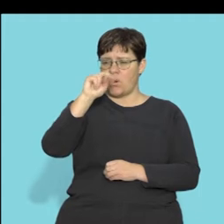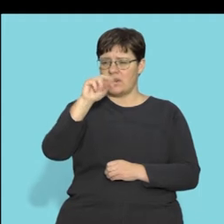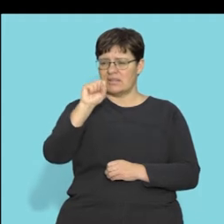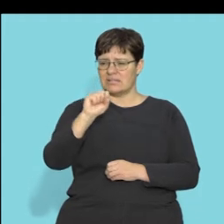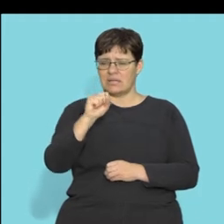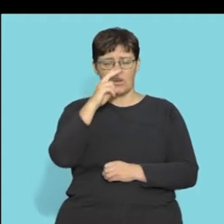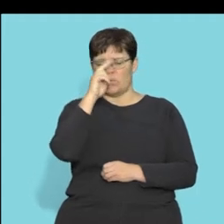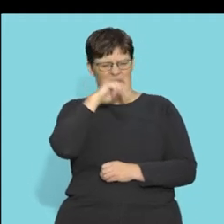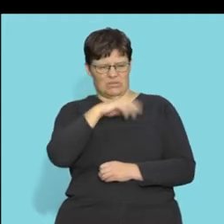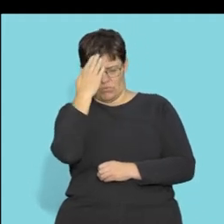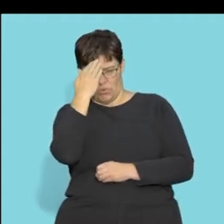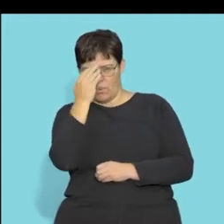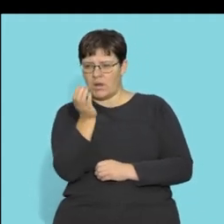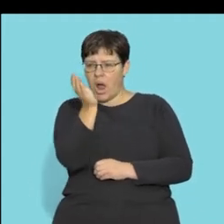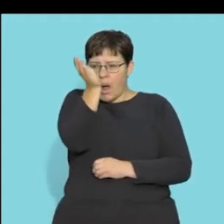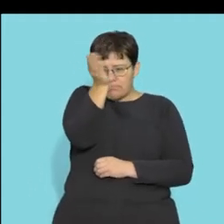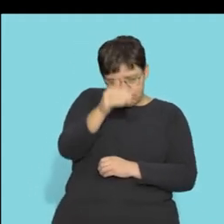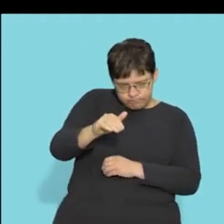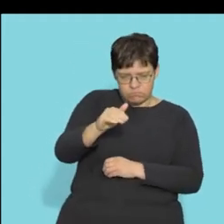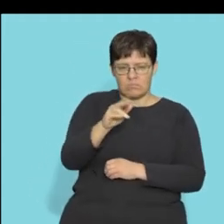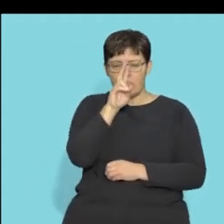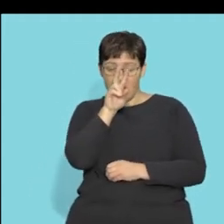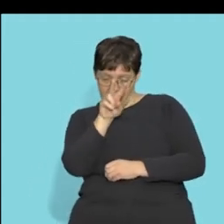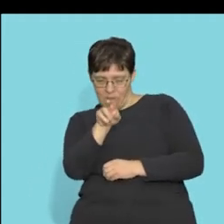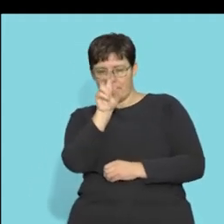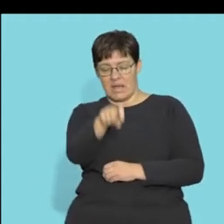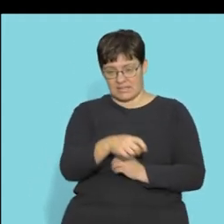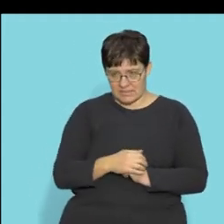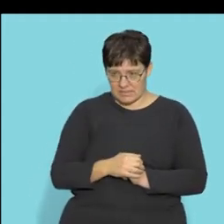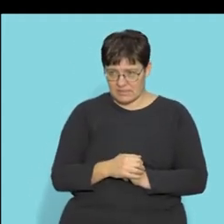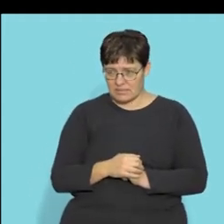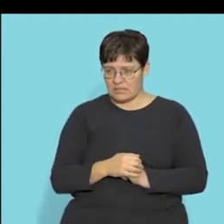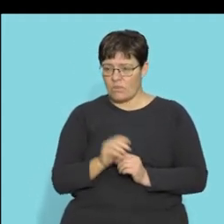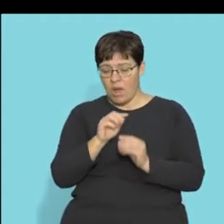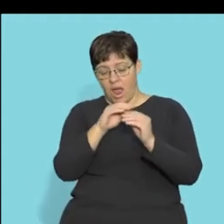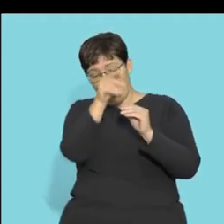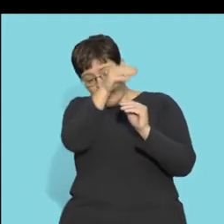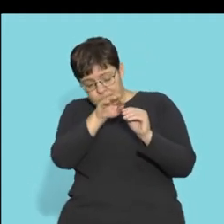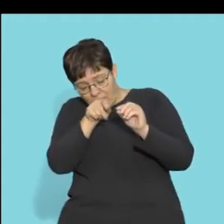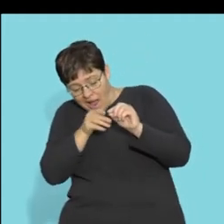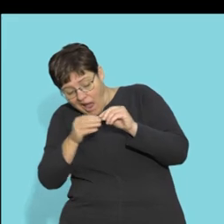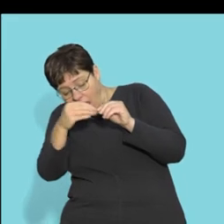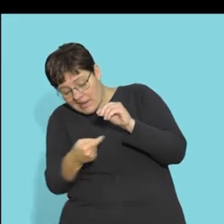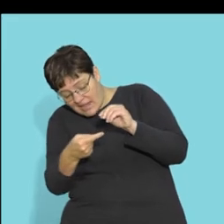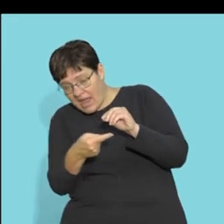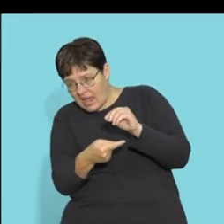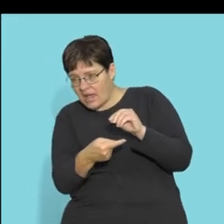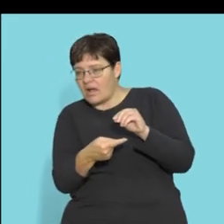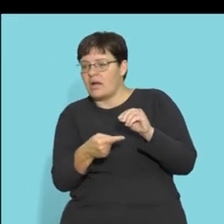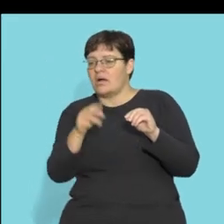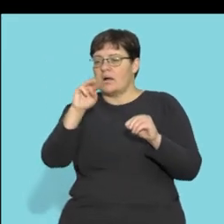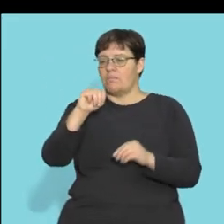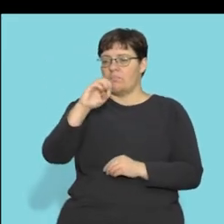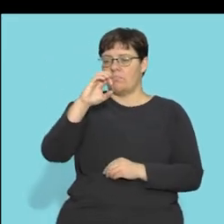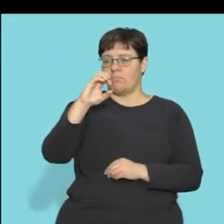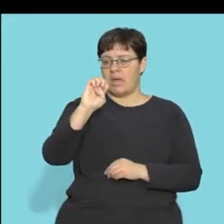roli i'm just telling you that that bump you need to look for the you need to look for the bump there because just below that bump